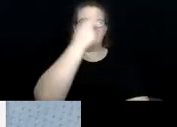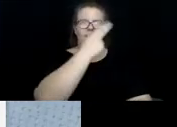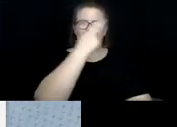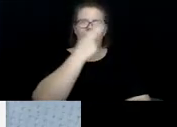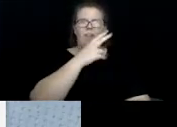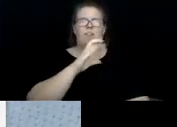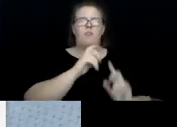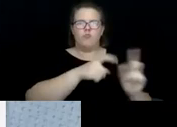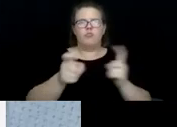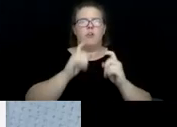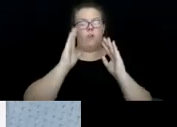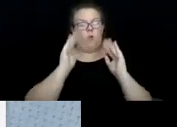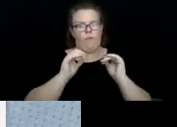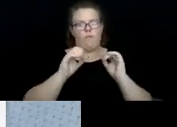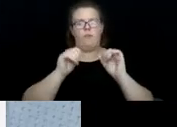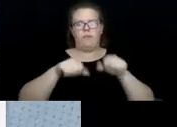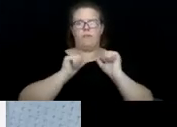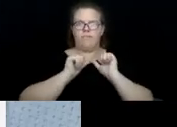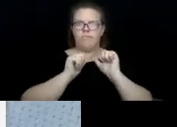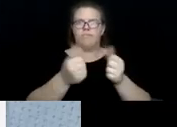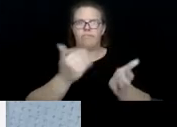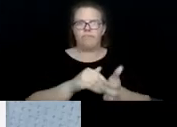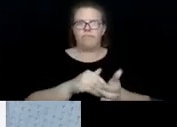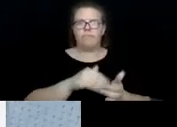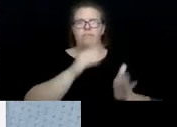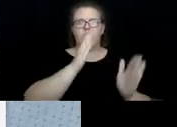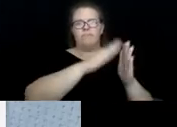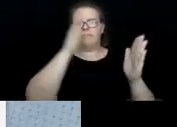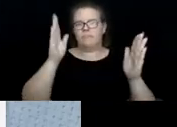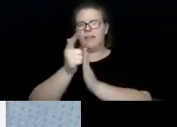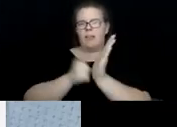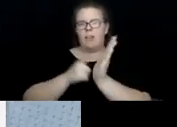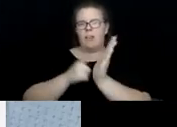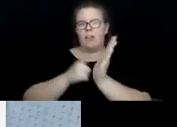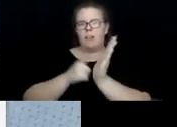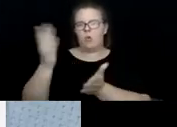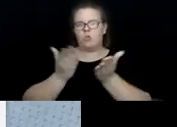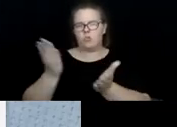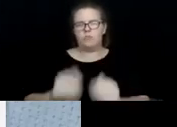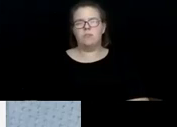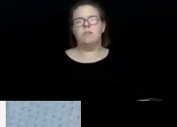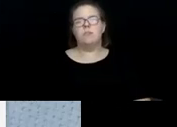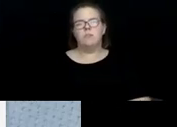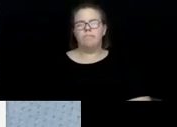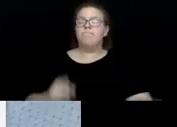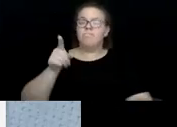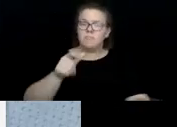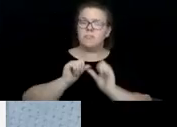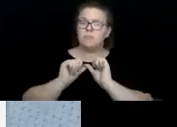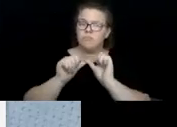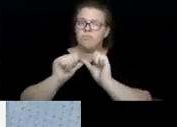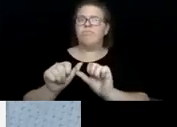able to, to resume. I'll skip over to legal services. Legal services has continued remotely,